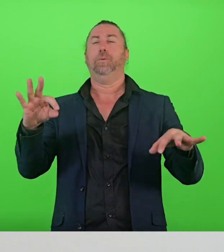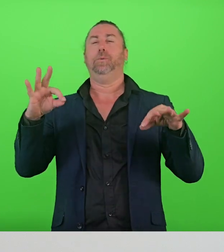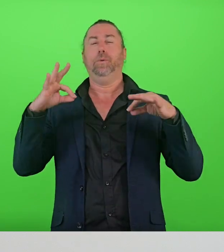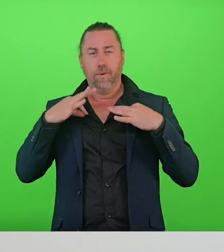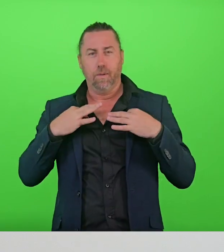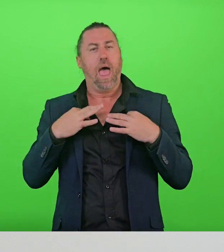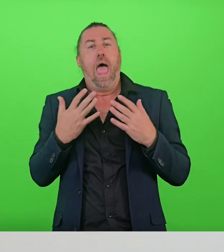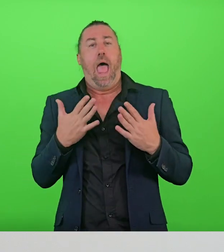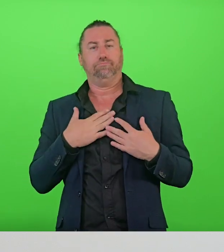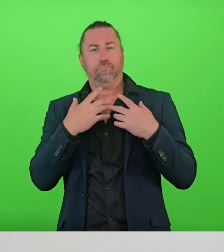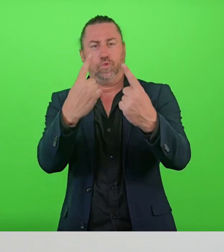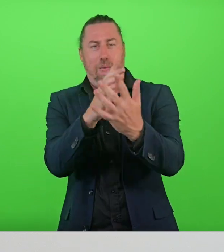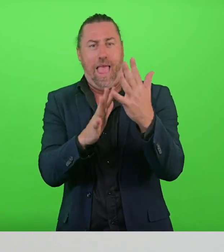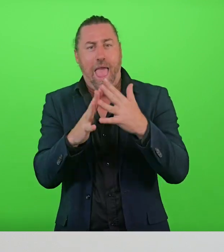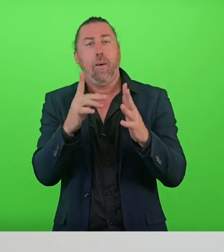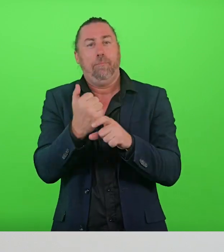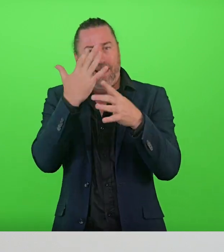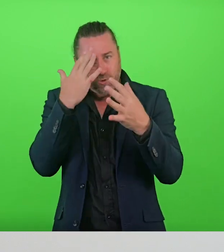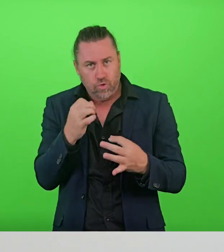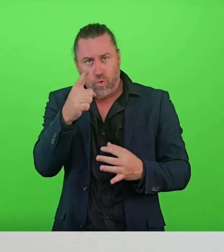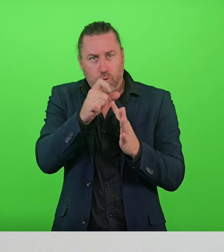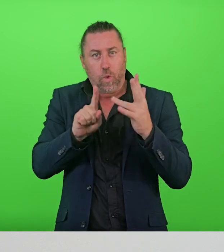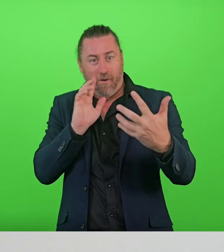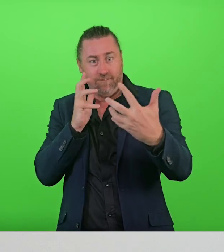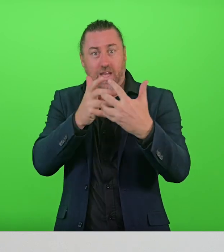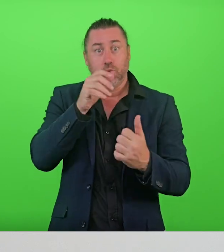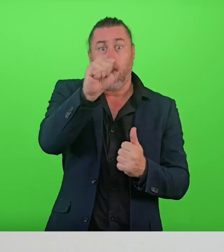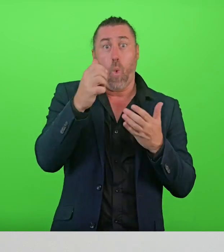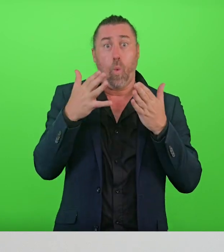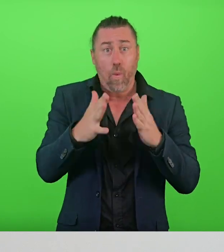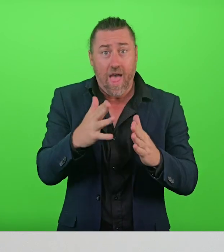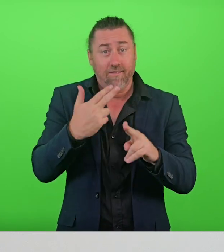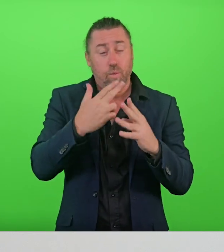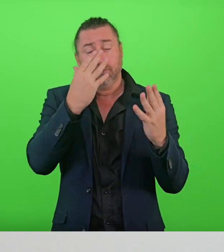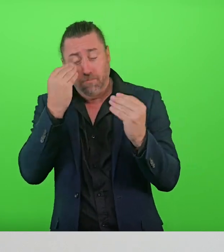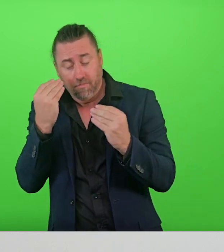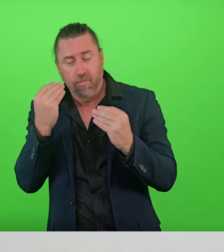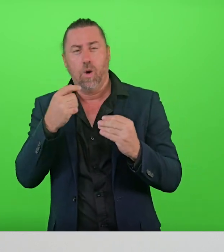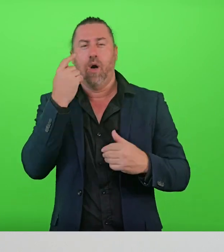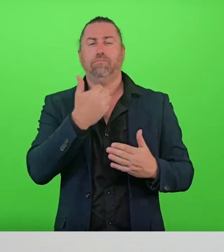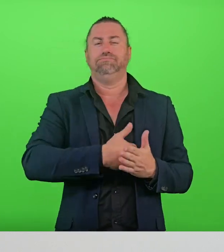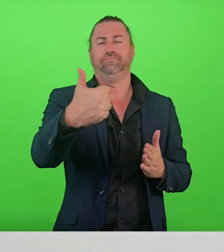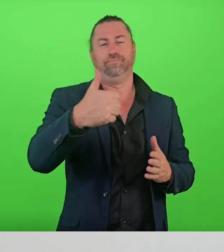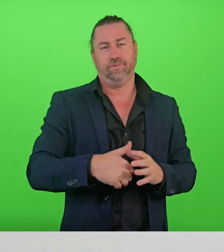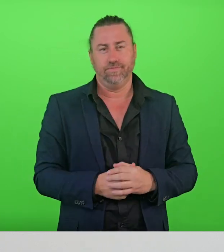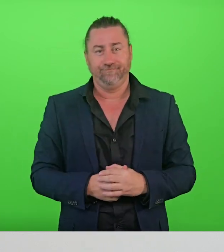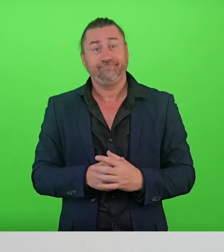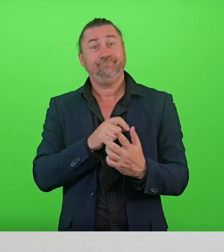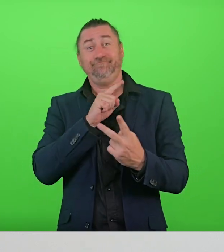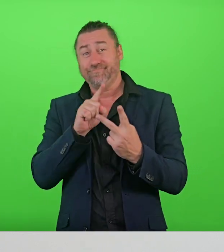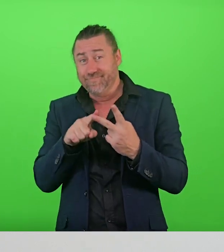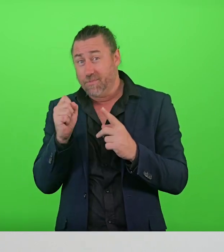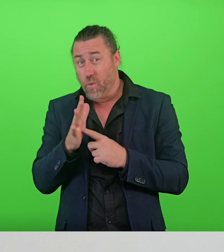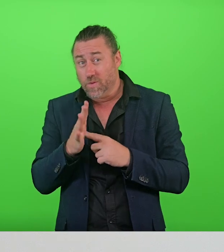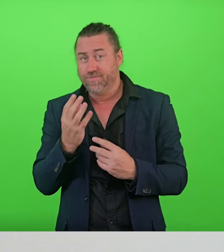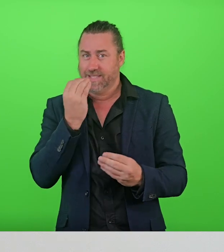and sticking to it as much as possible is the most important thing and will support better sleep habits. Secondly, eating well.